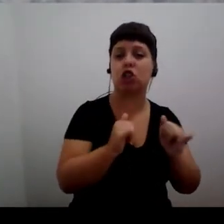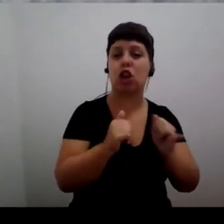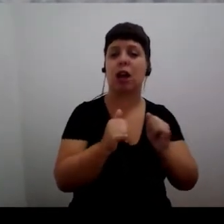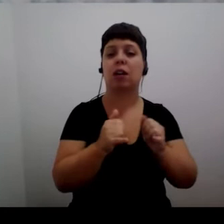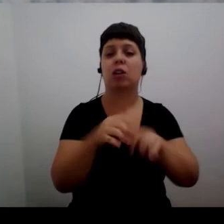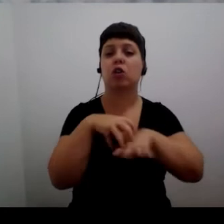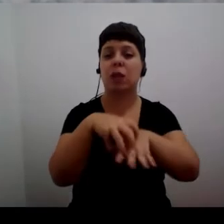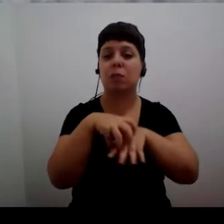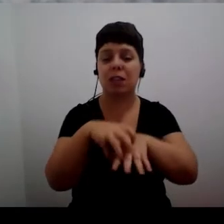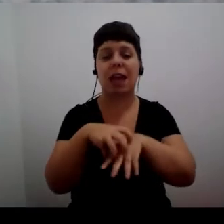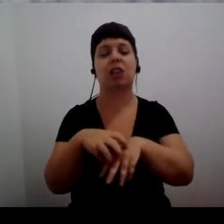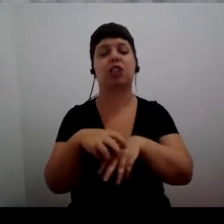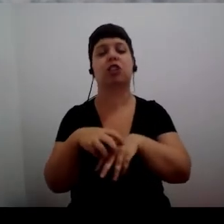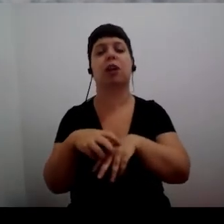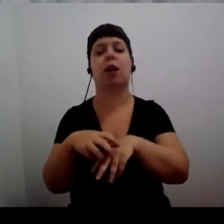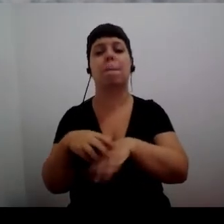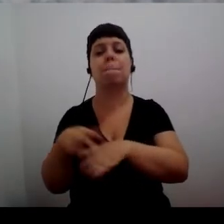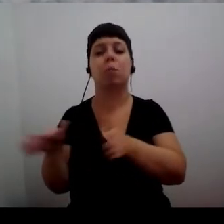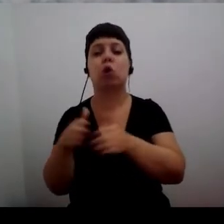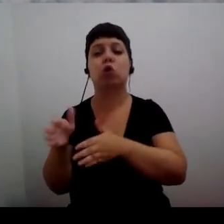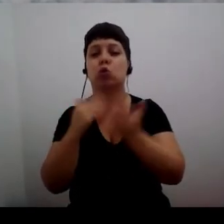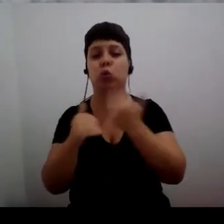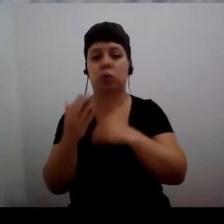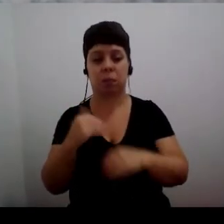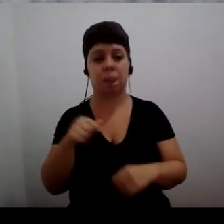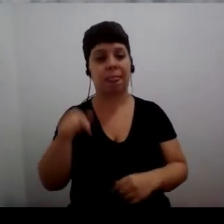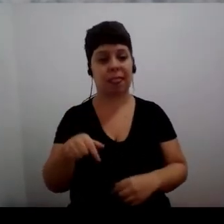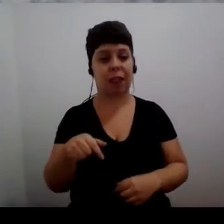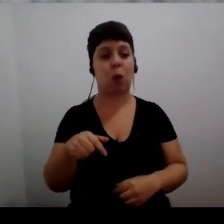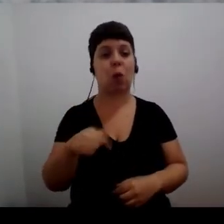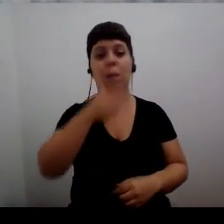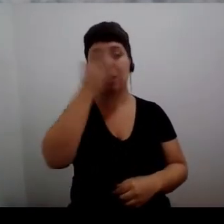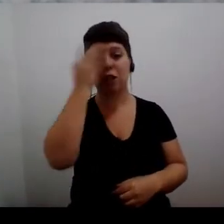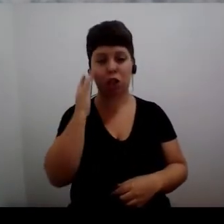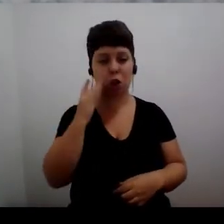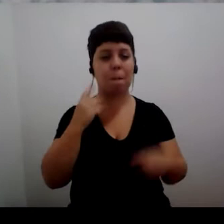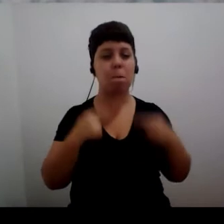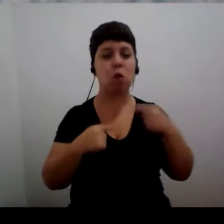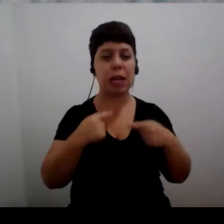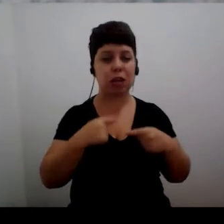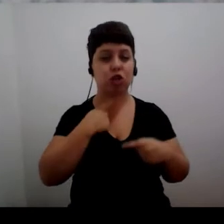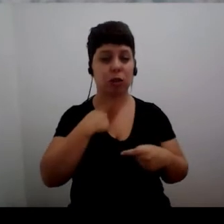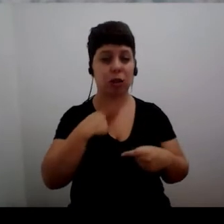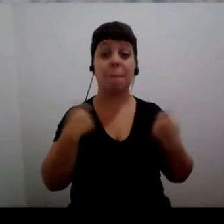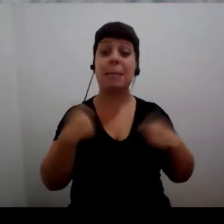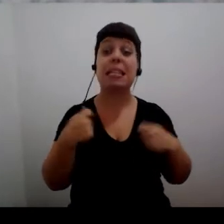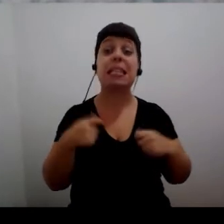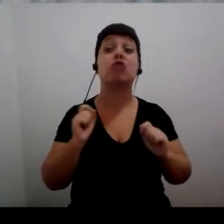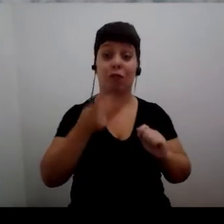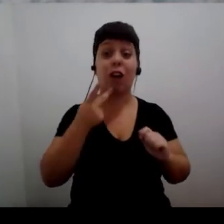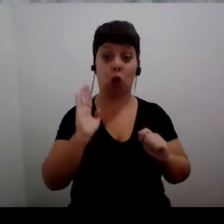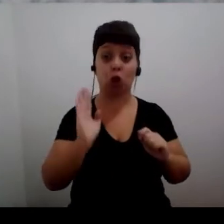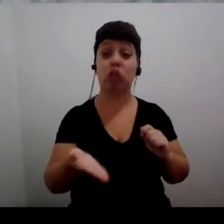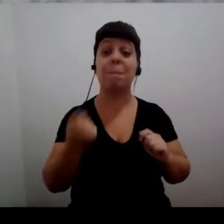This demands political will as we've talked about. It demands scientific insight as we've talked about and